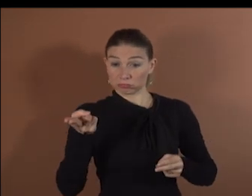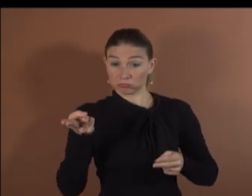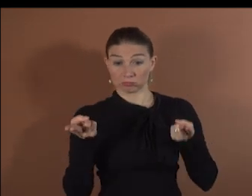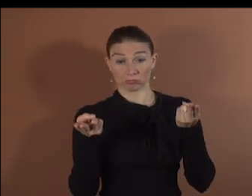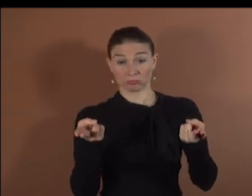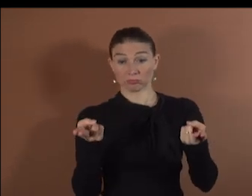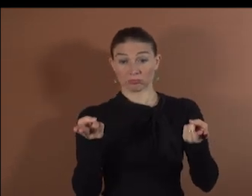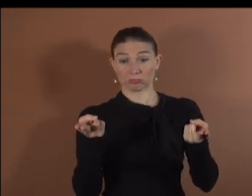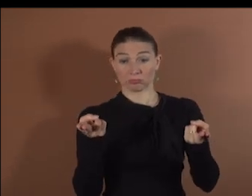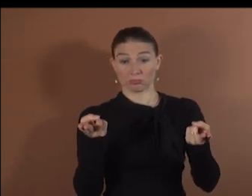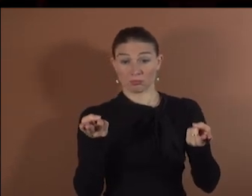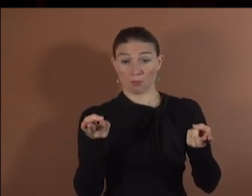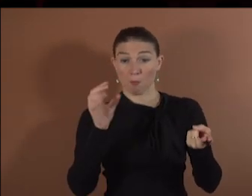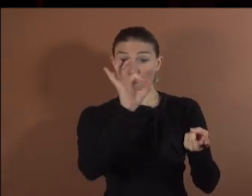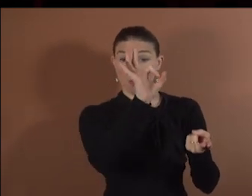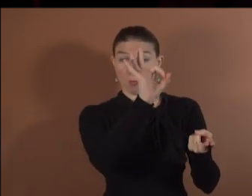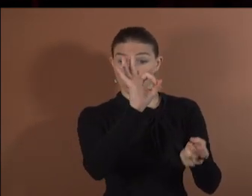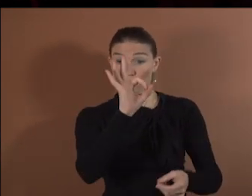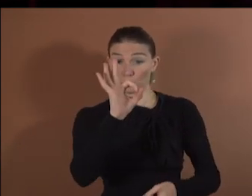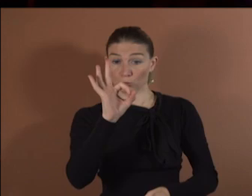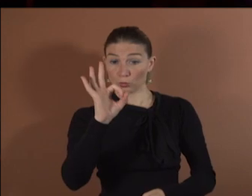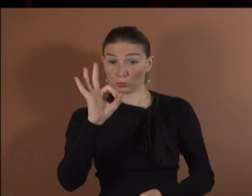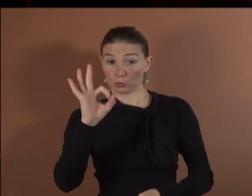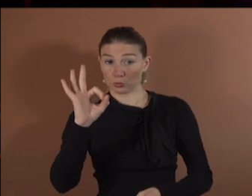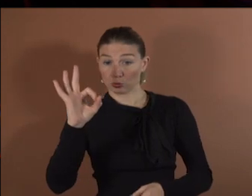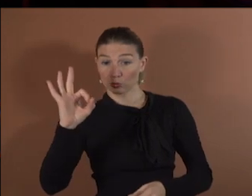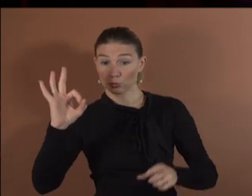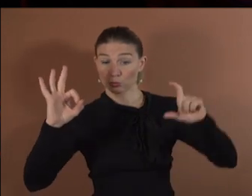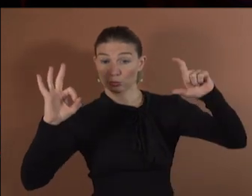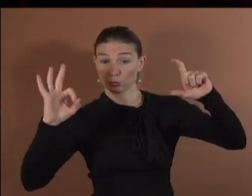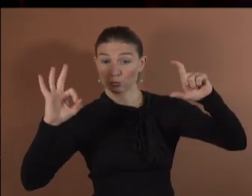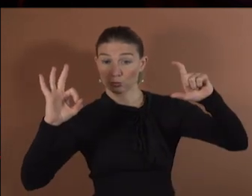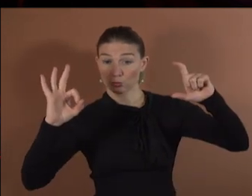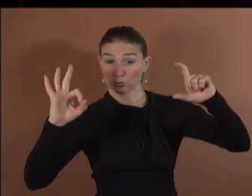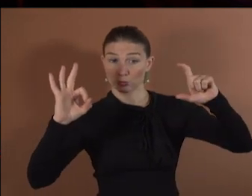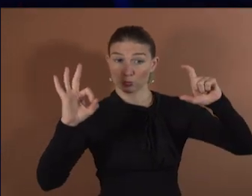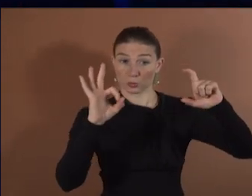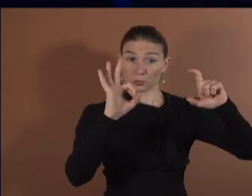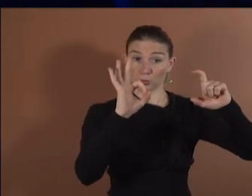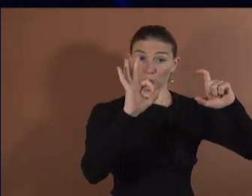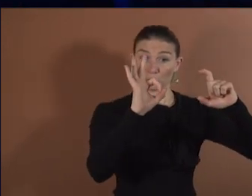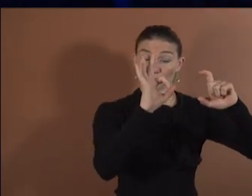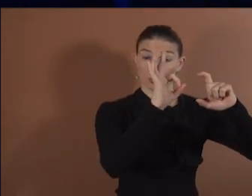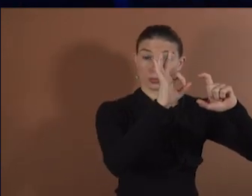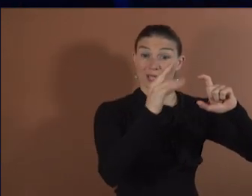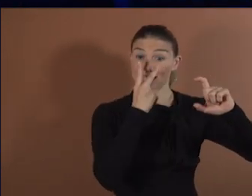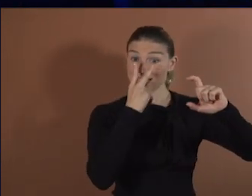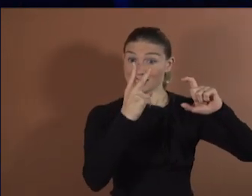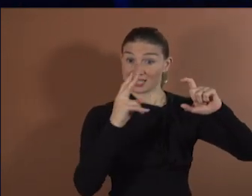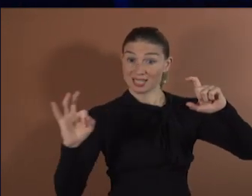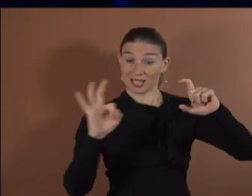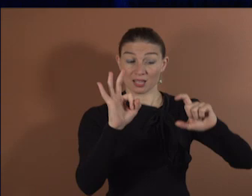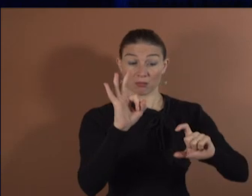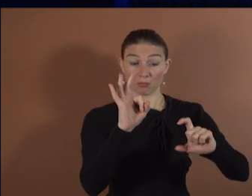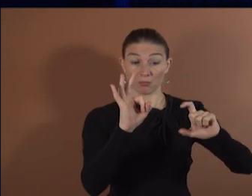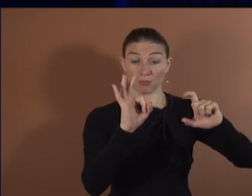they kick the ball back and forth and now you will see that the green player on the left side gets the racket up on the screen and now you have